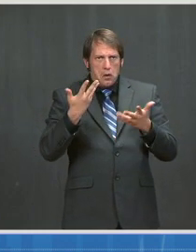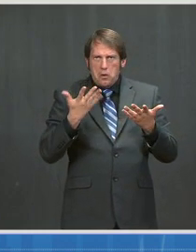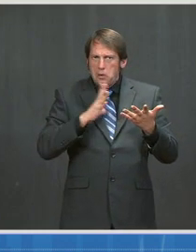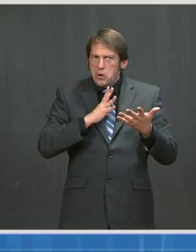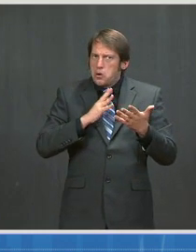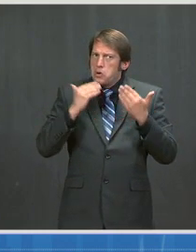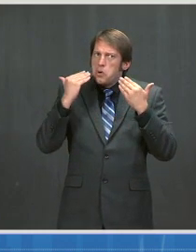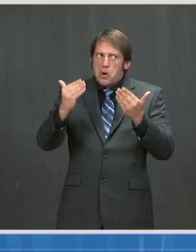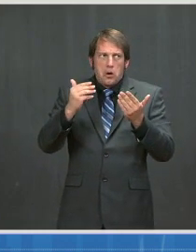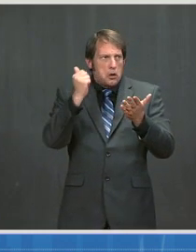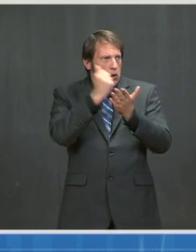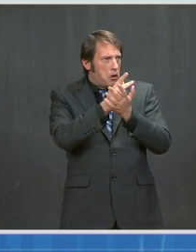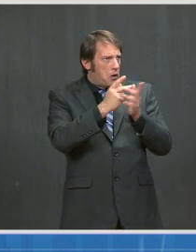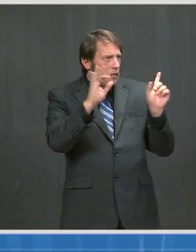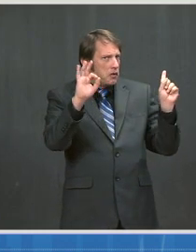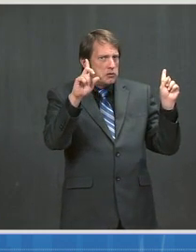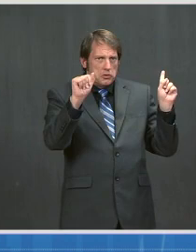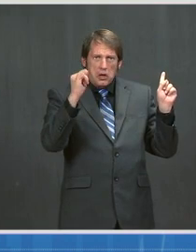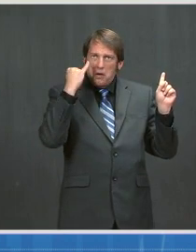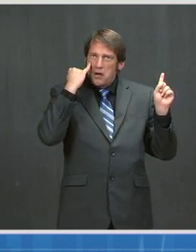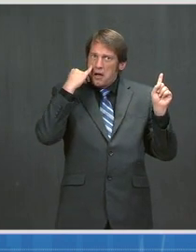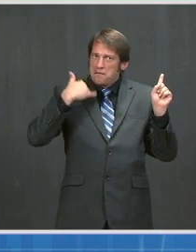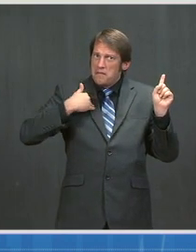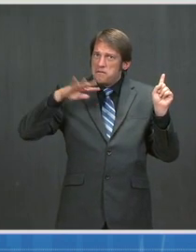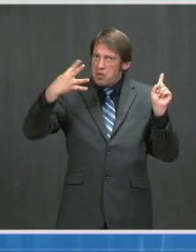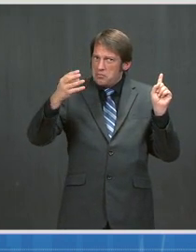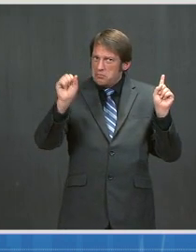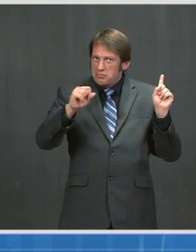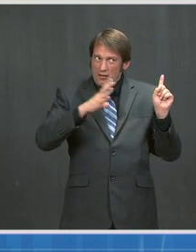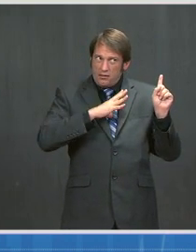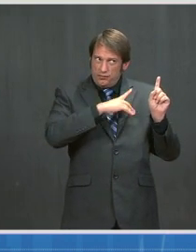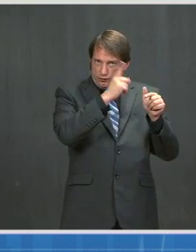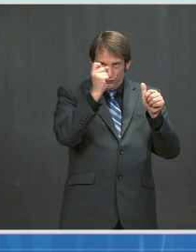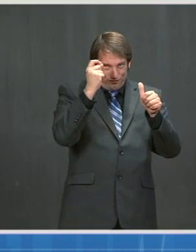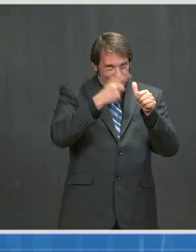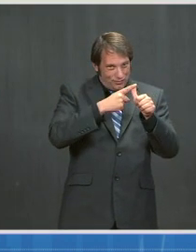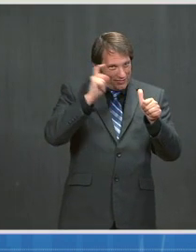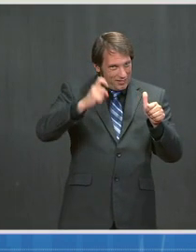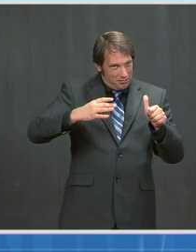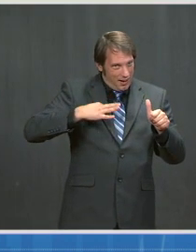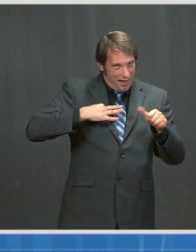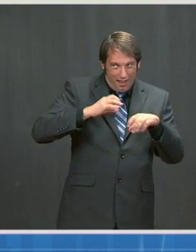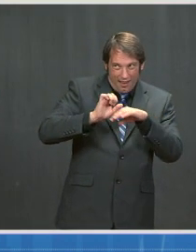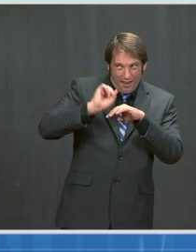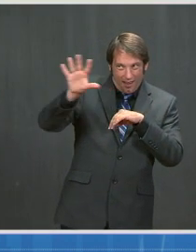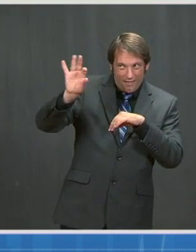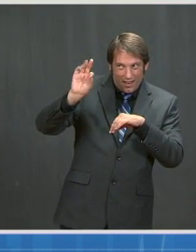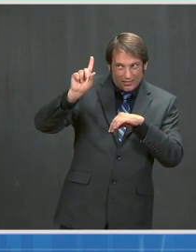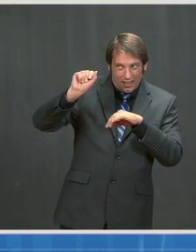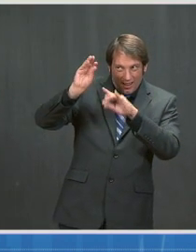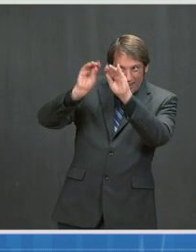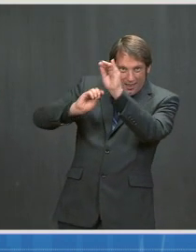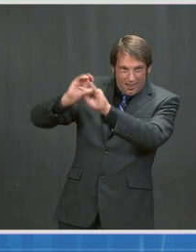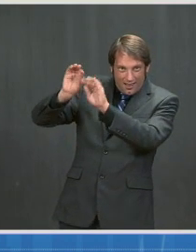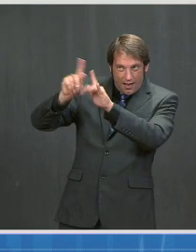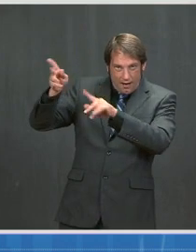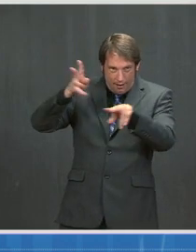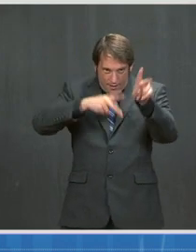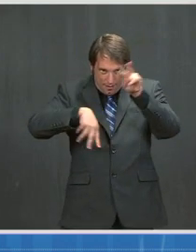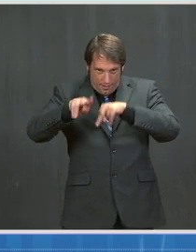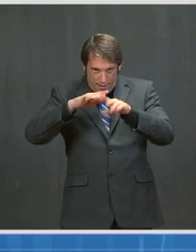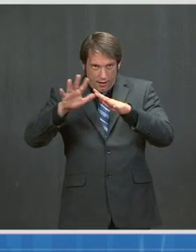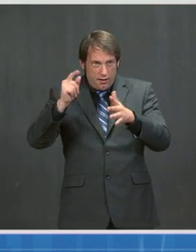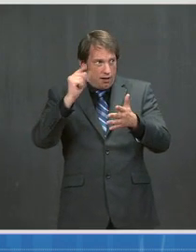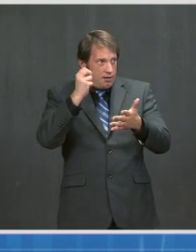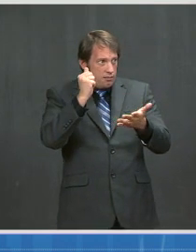application is submitted. And they are working on where they would — where they would continue to move